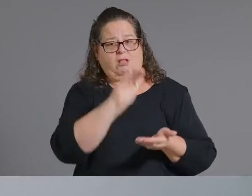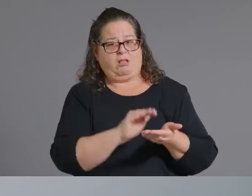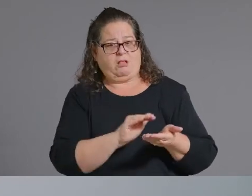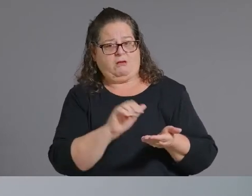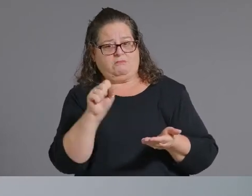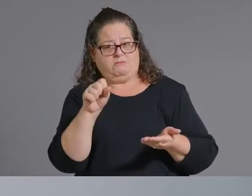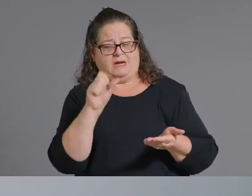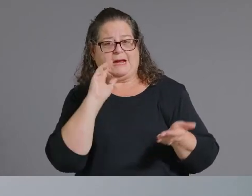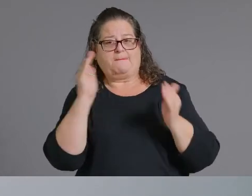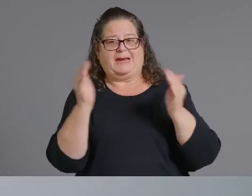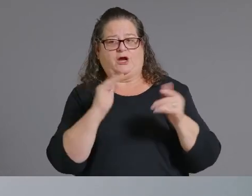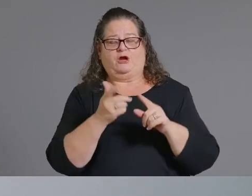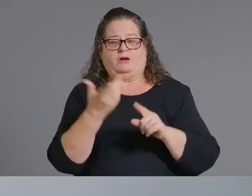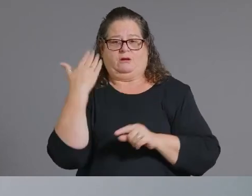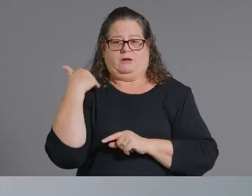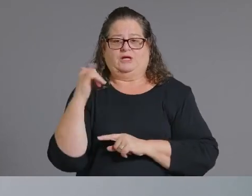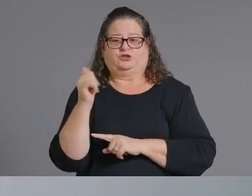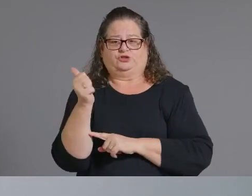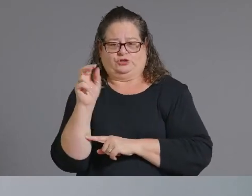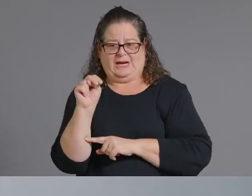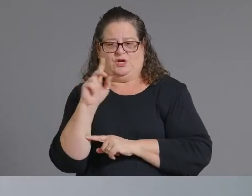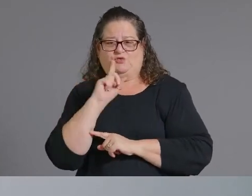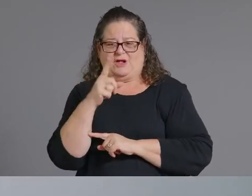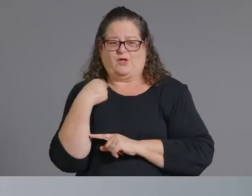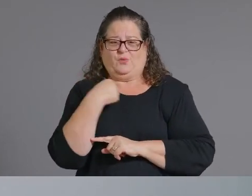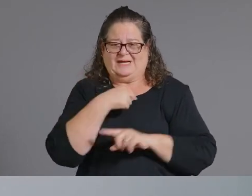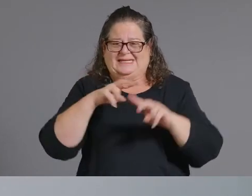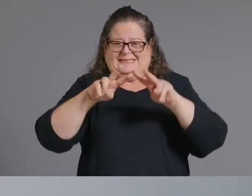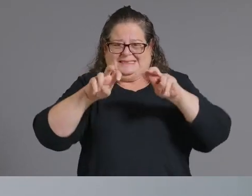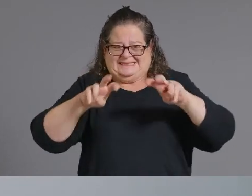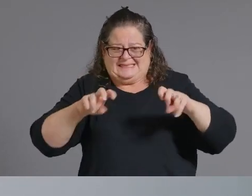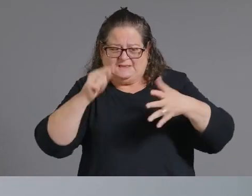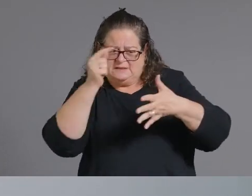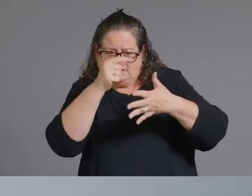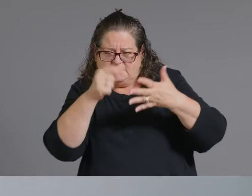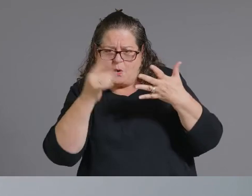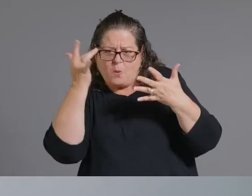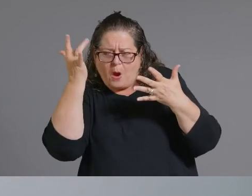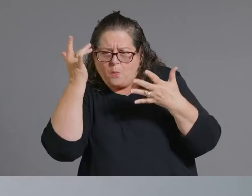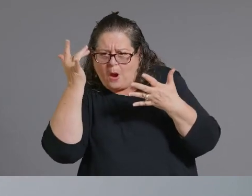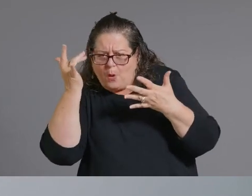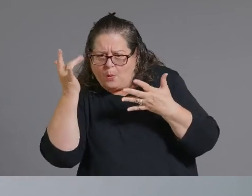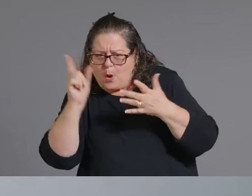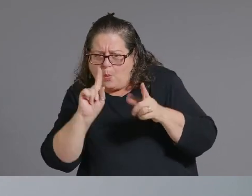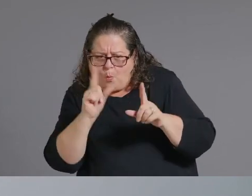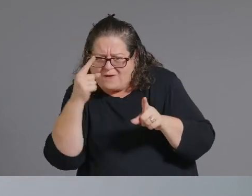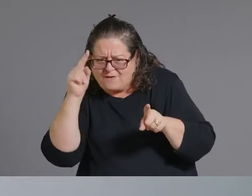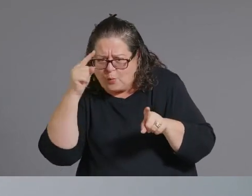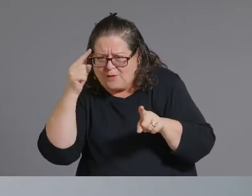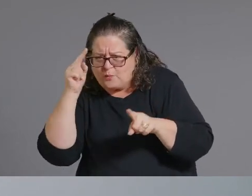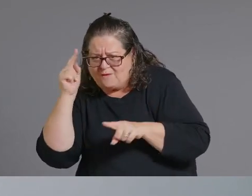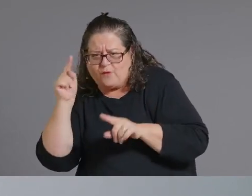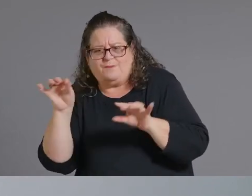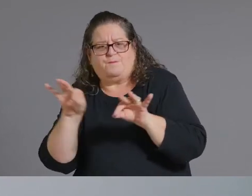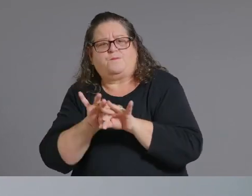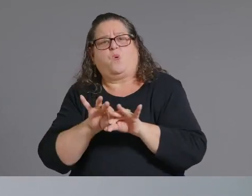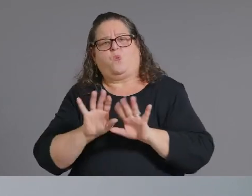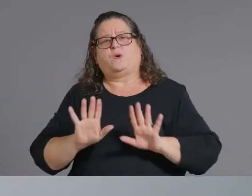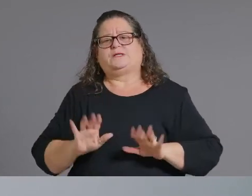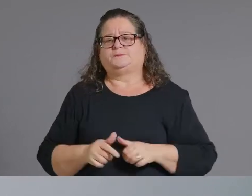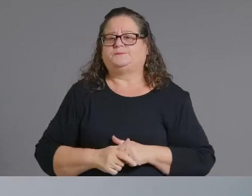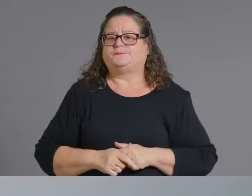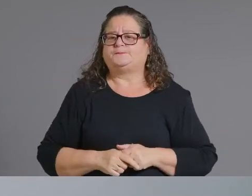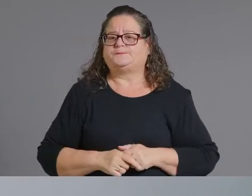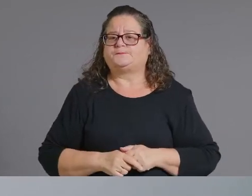pieces um to touch on the you know when you look at the availability of beds